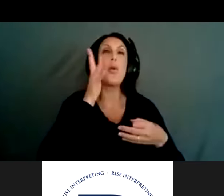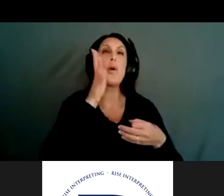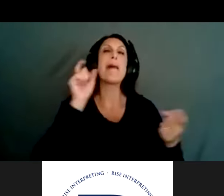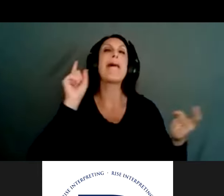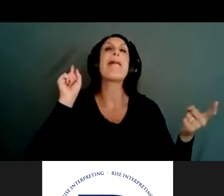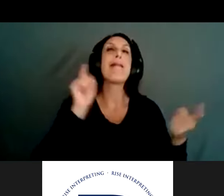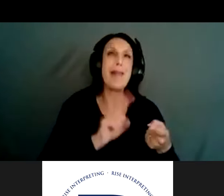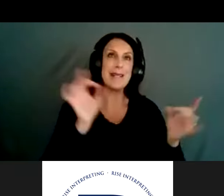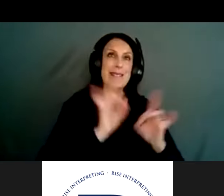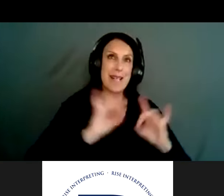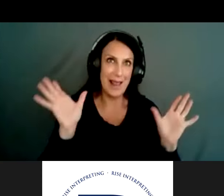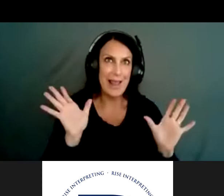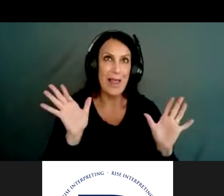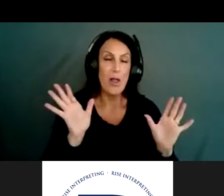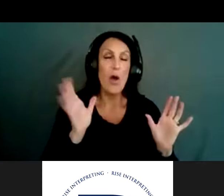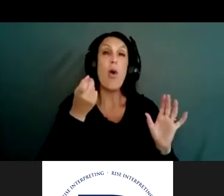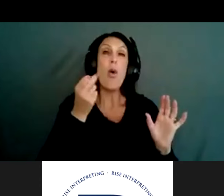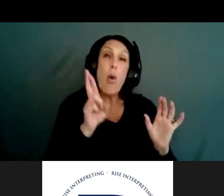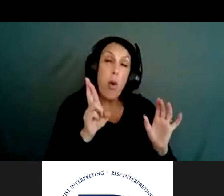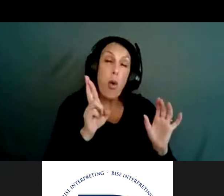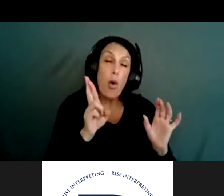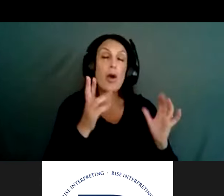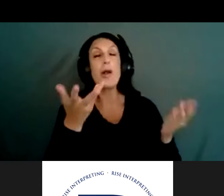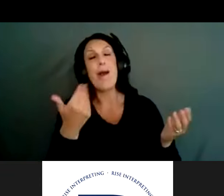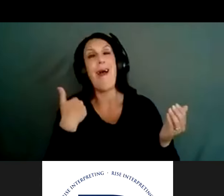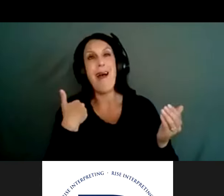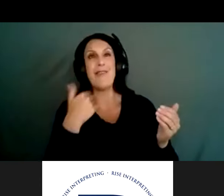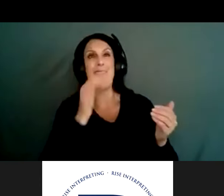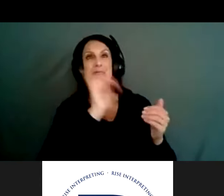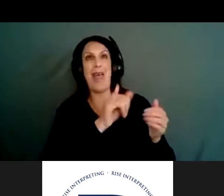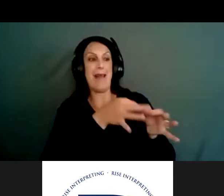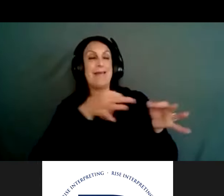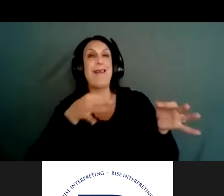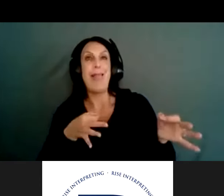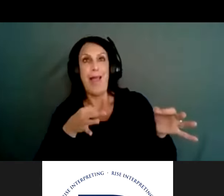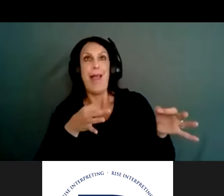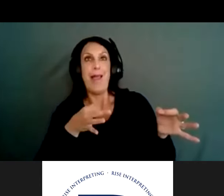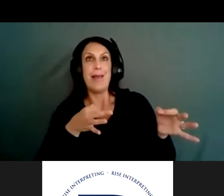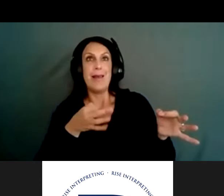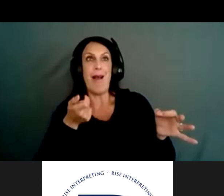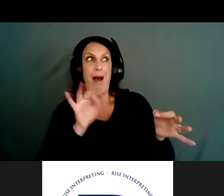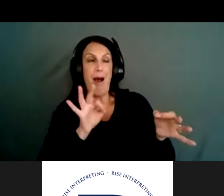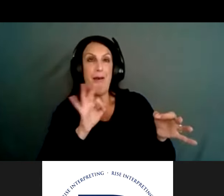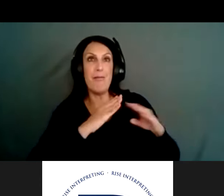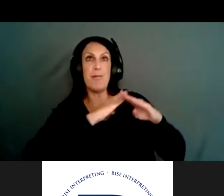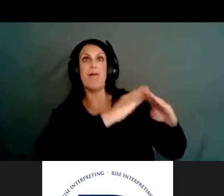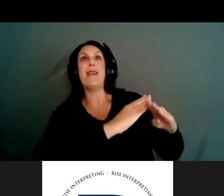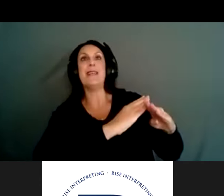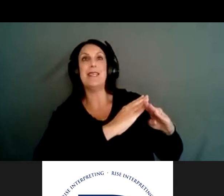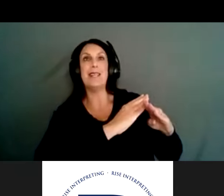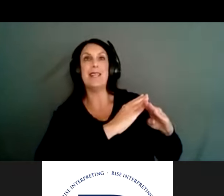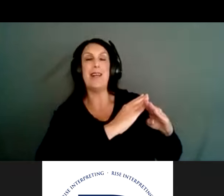Or ideally, that restriction leads to a delay in that attempt not occurring at all, and that that crisis will pass over.